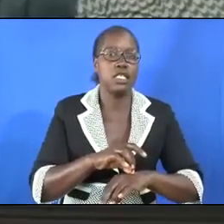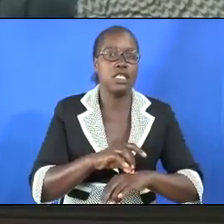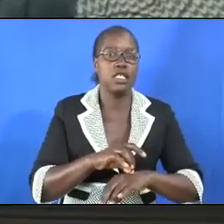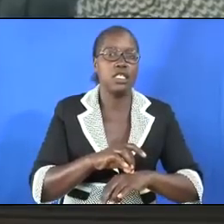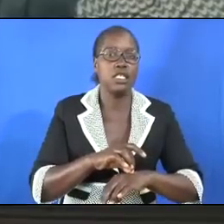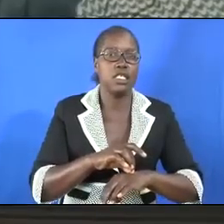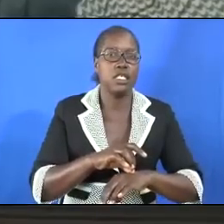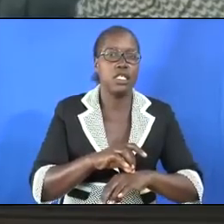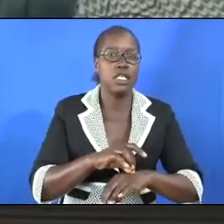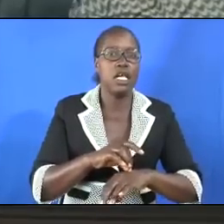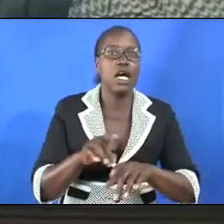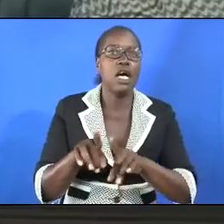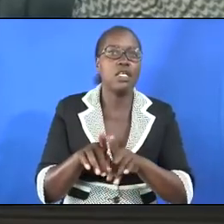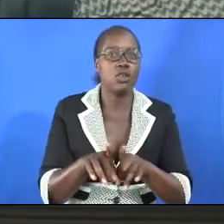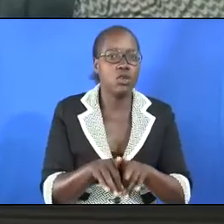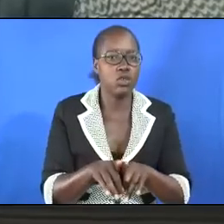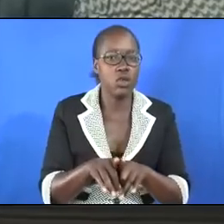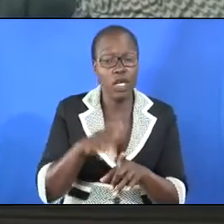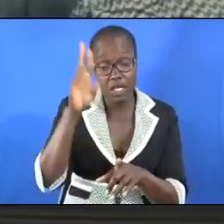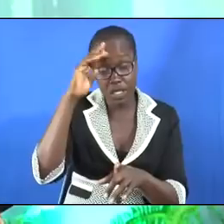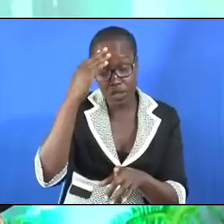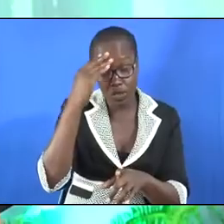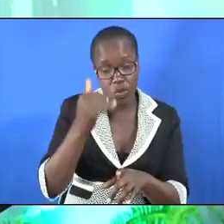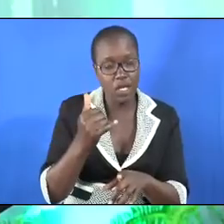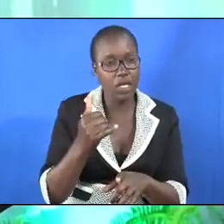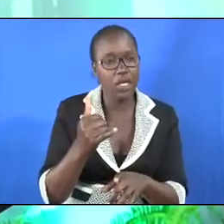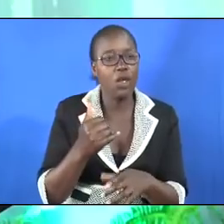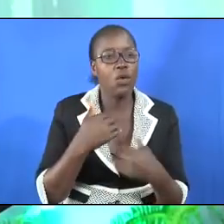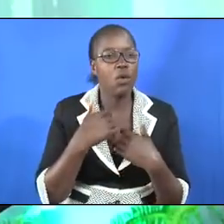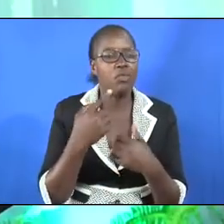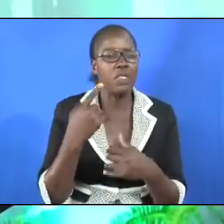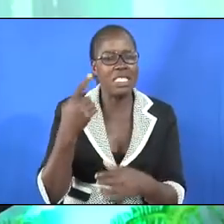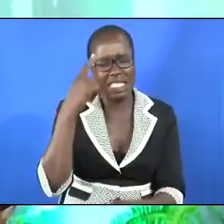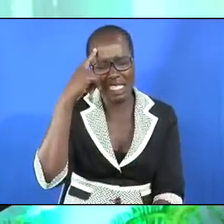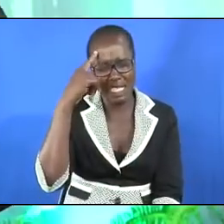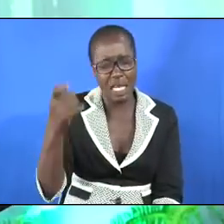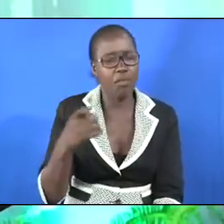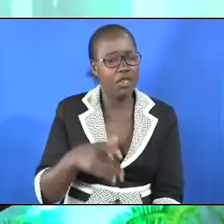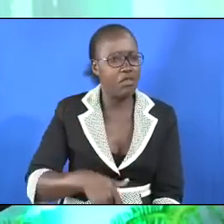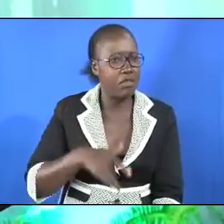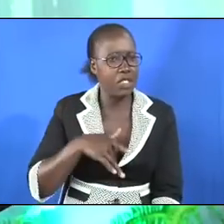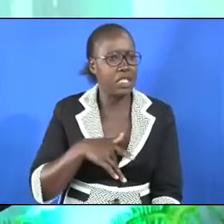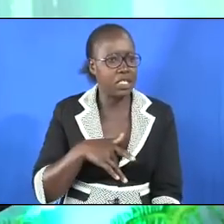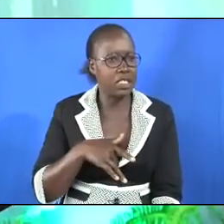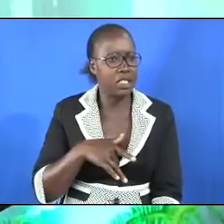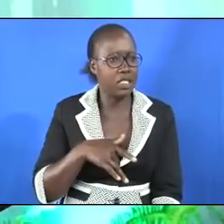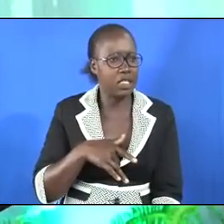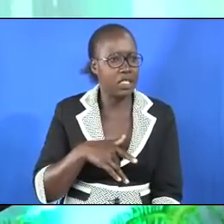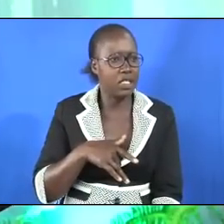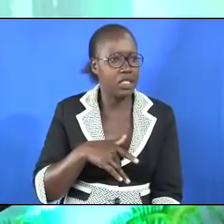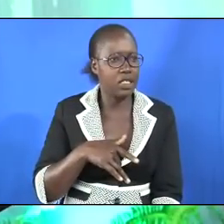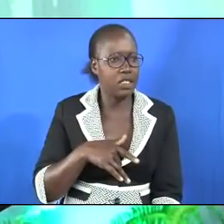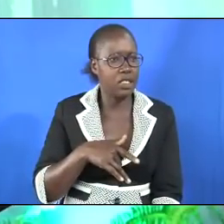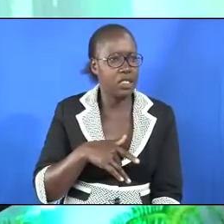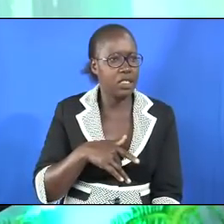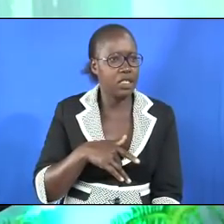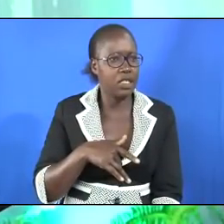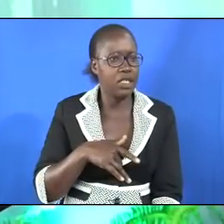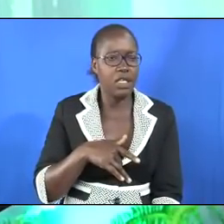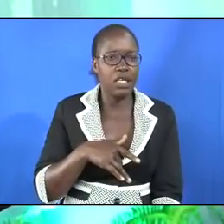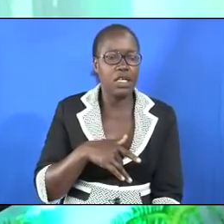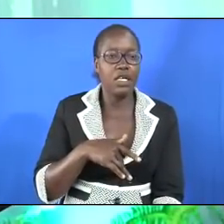offers that the reason why he had this disturbing thing in his flesh was to